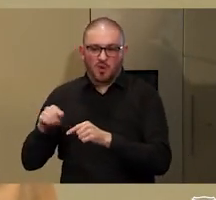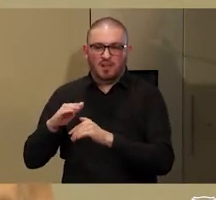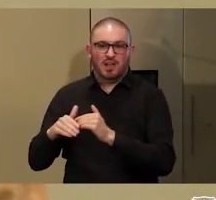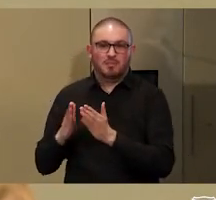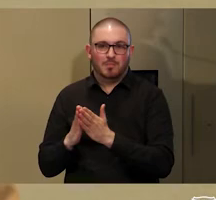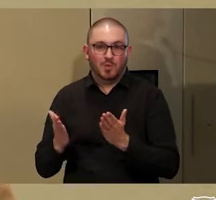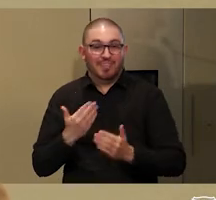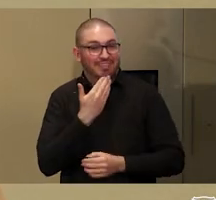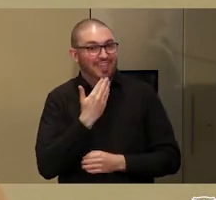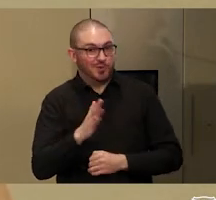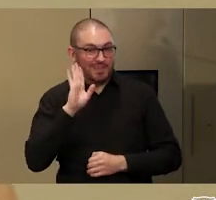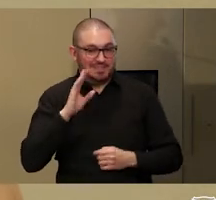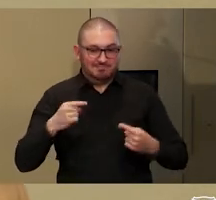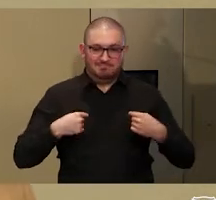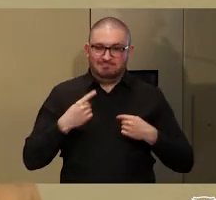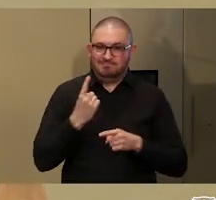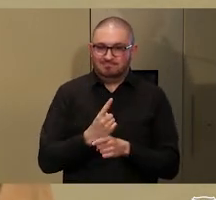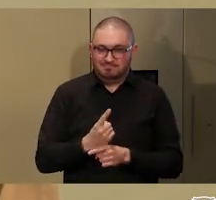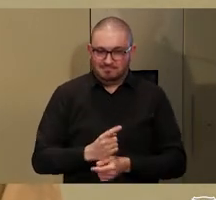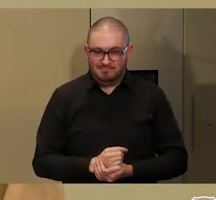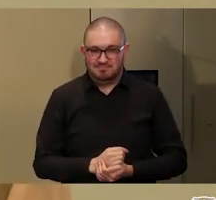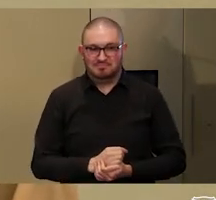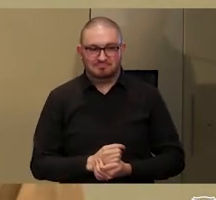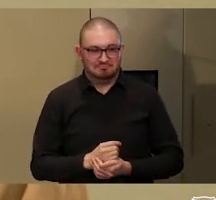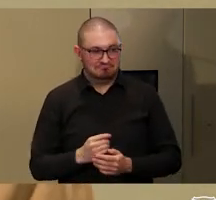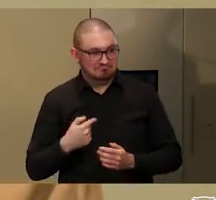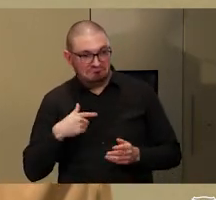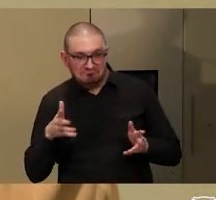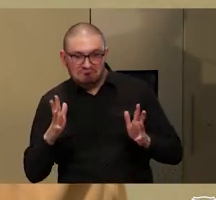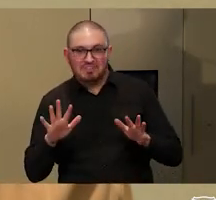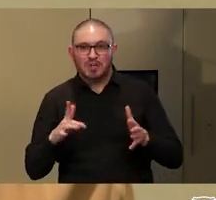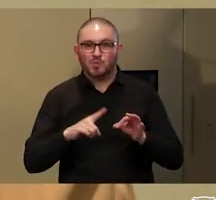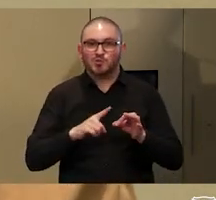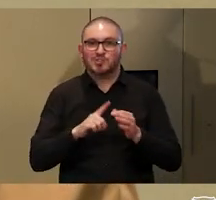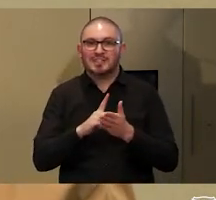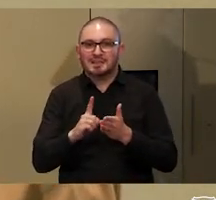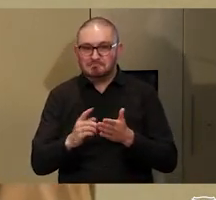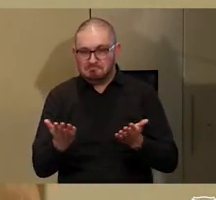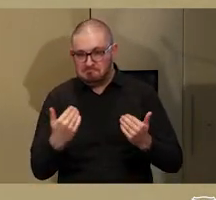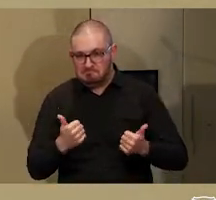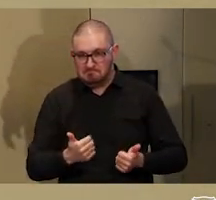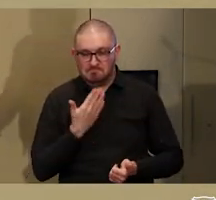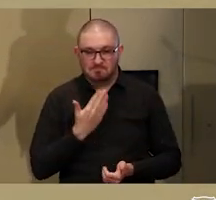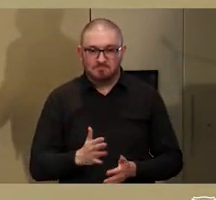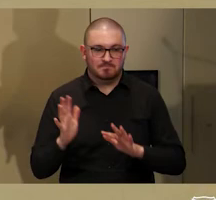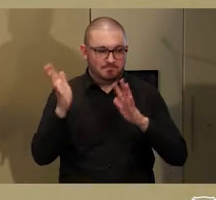Thank you very much for listening to me today and happy to answer any questions later on. Thank you.